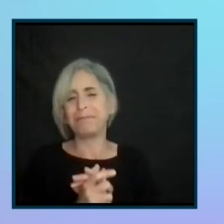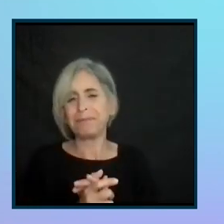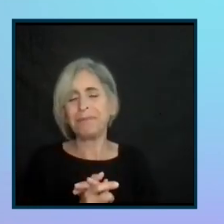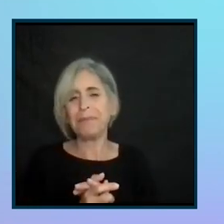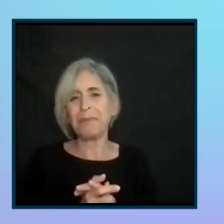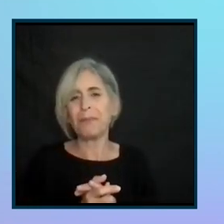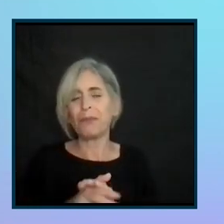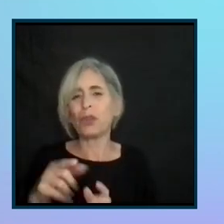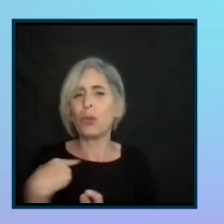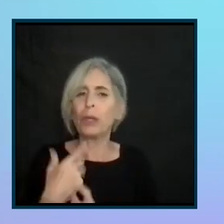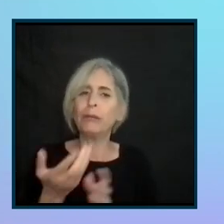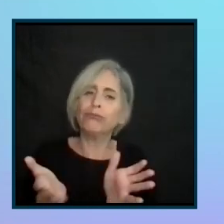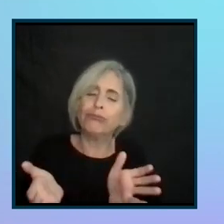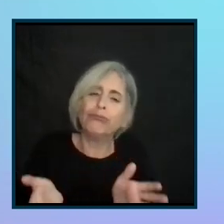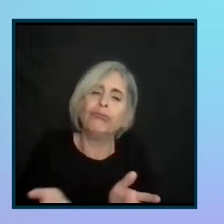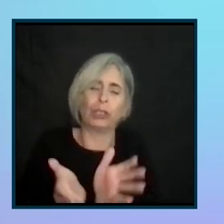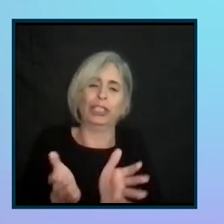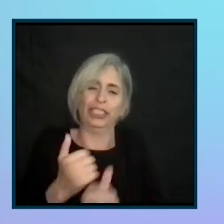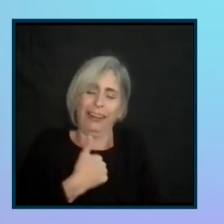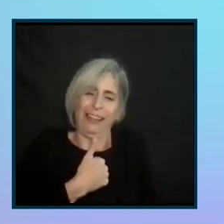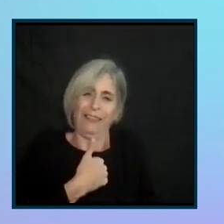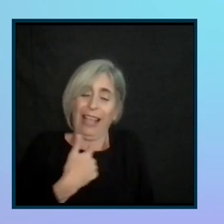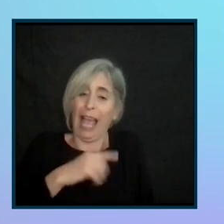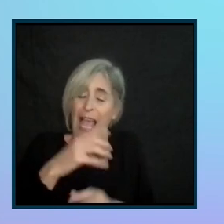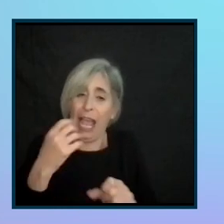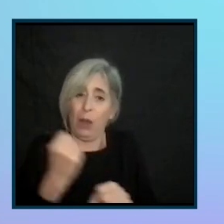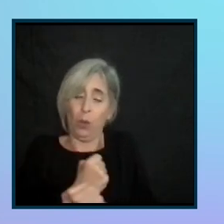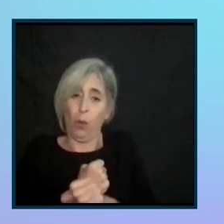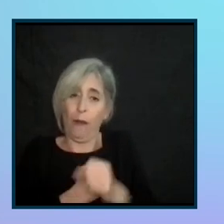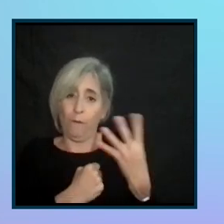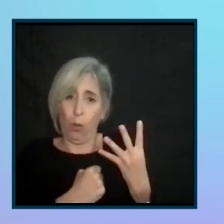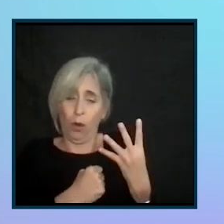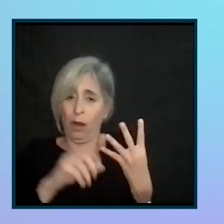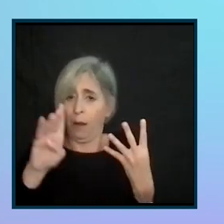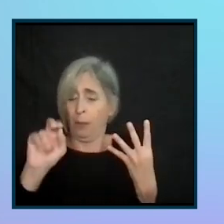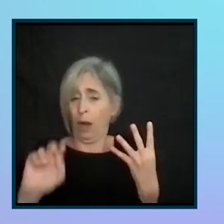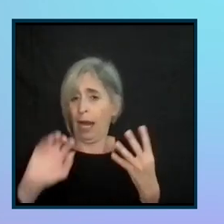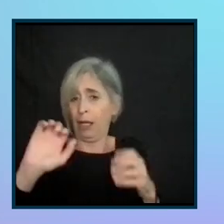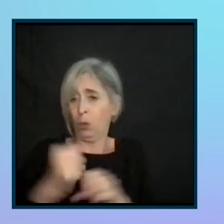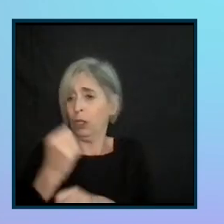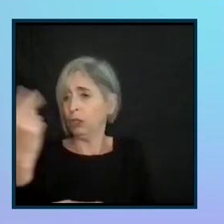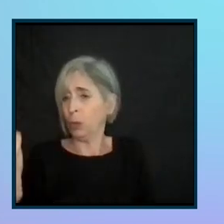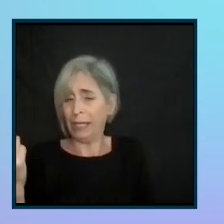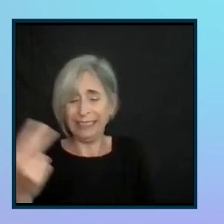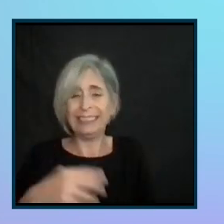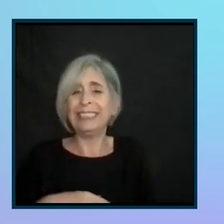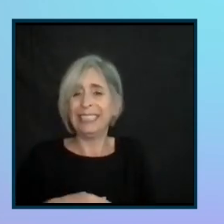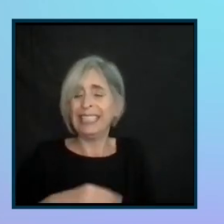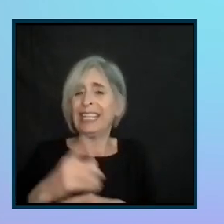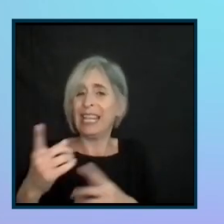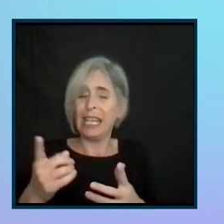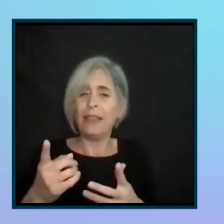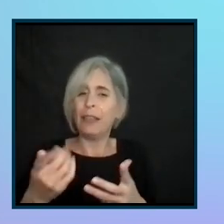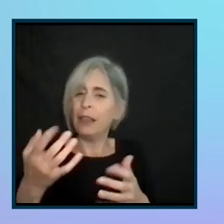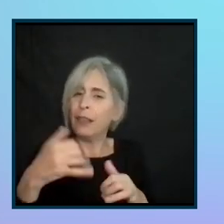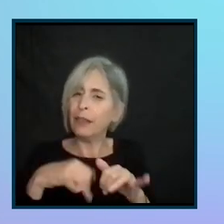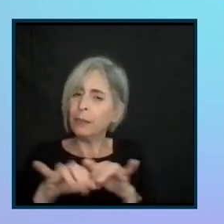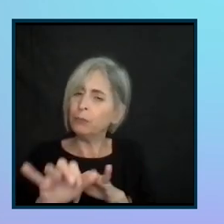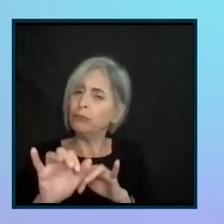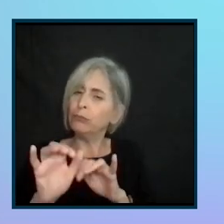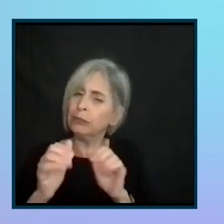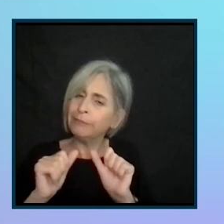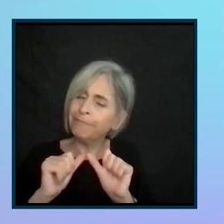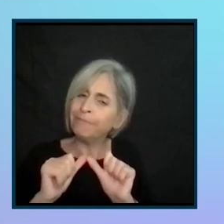push ourselves. I've wanted four, Brian's wanted twice and we push ourselves because, you know, there's a, there's a, there's a